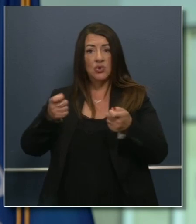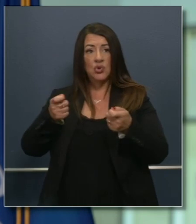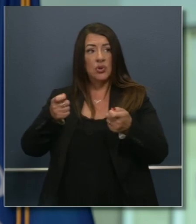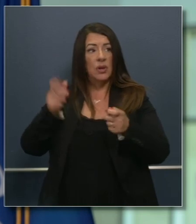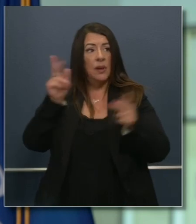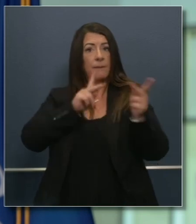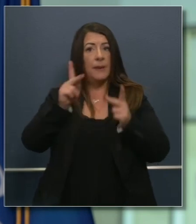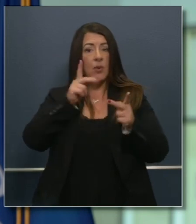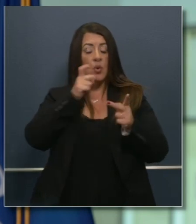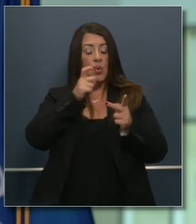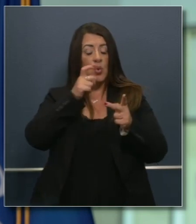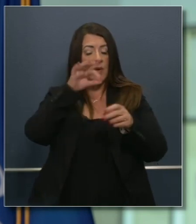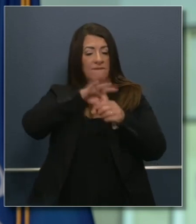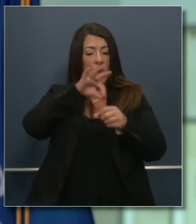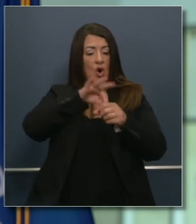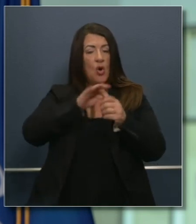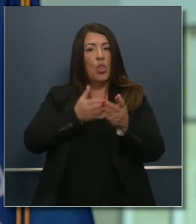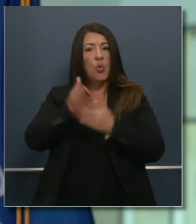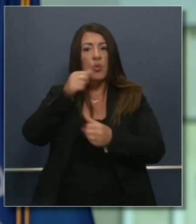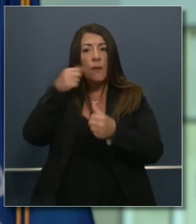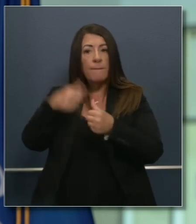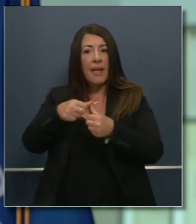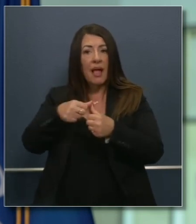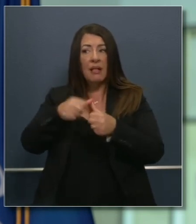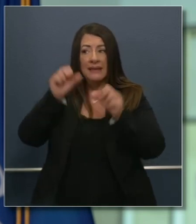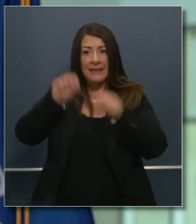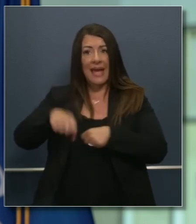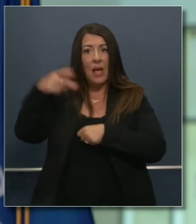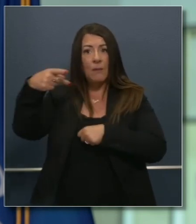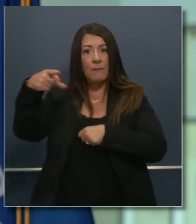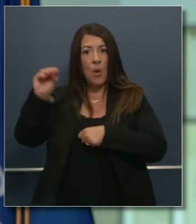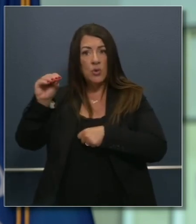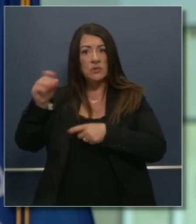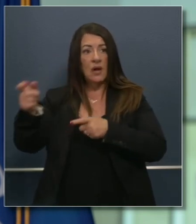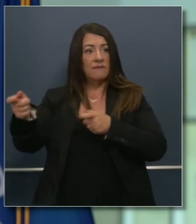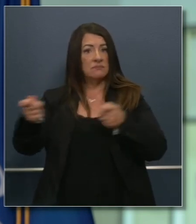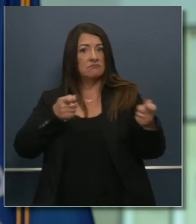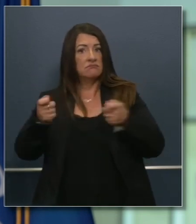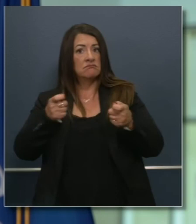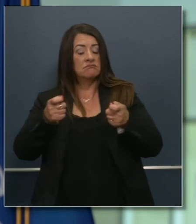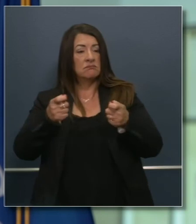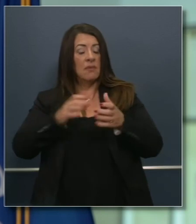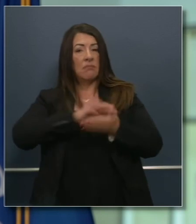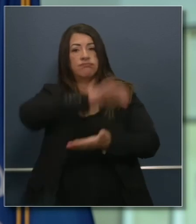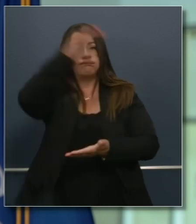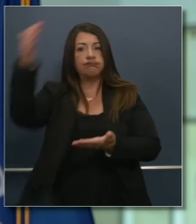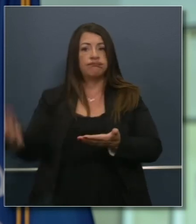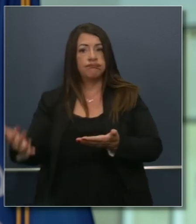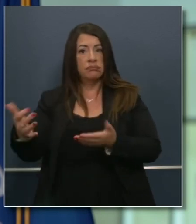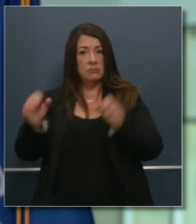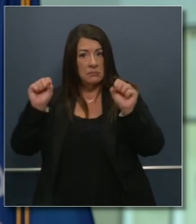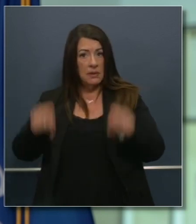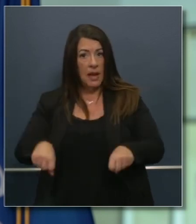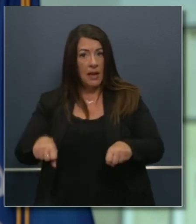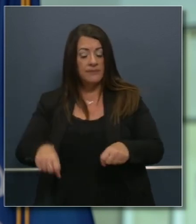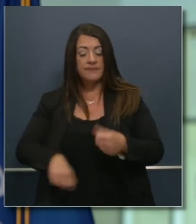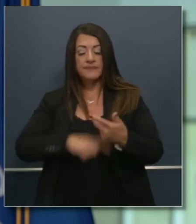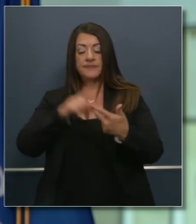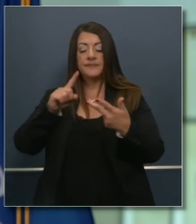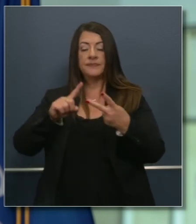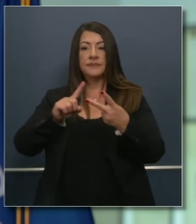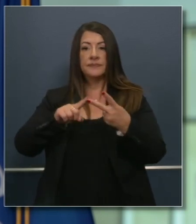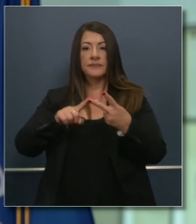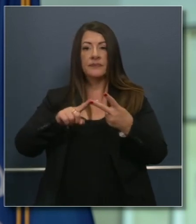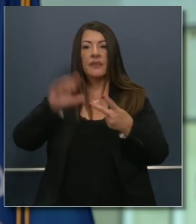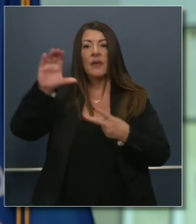November election. Is there anything that the state of California can do to deal with that? And the COVID question in schools